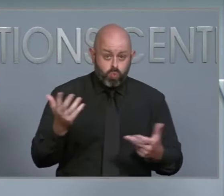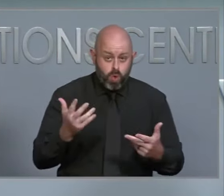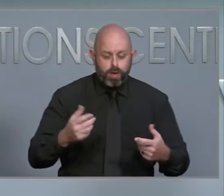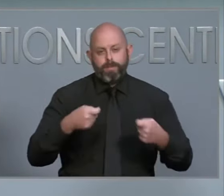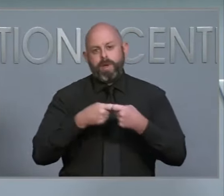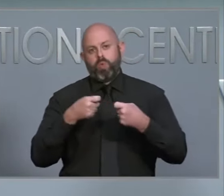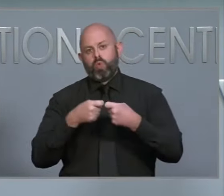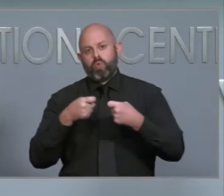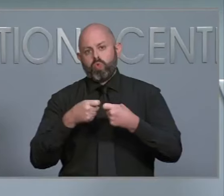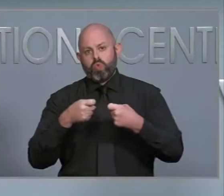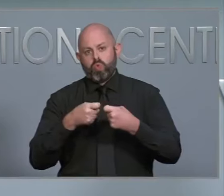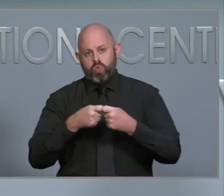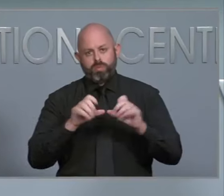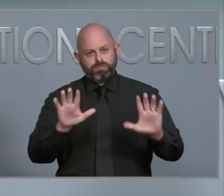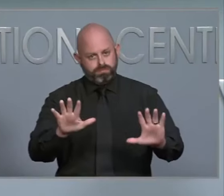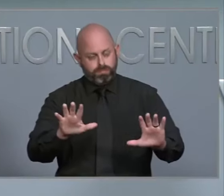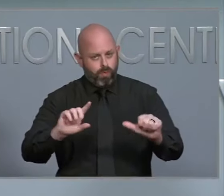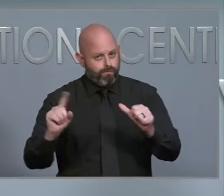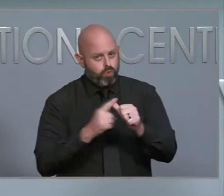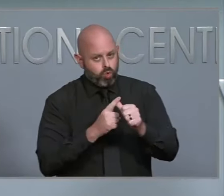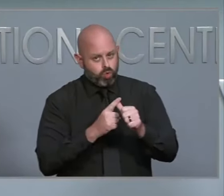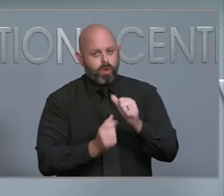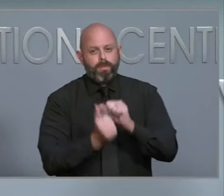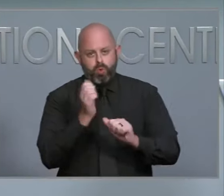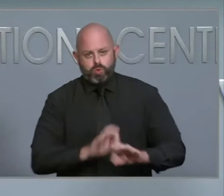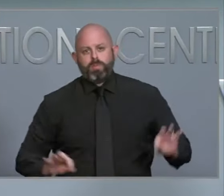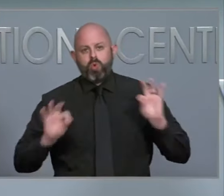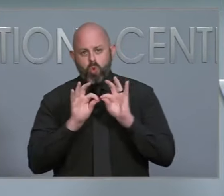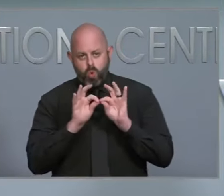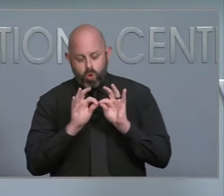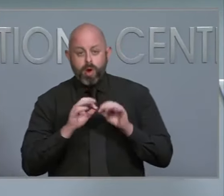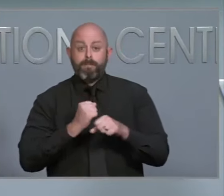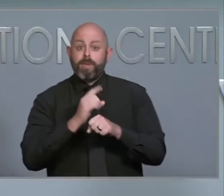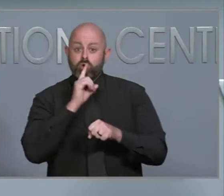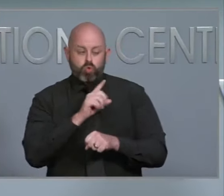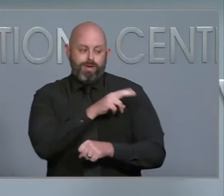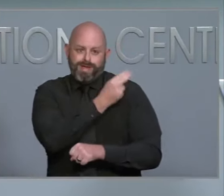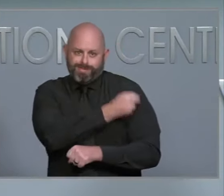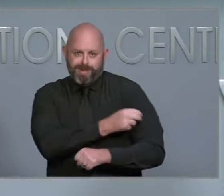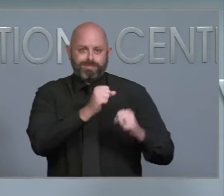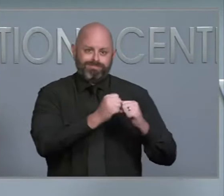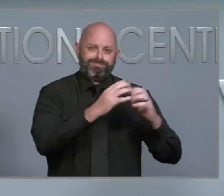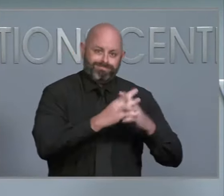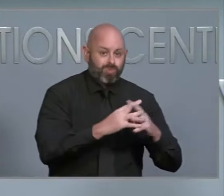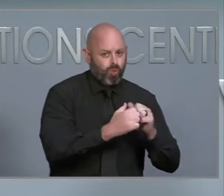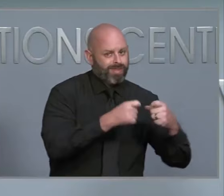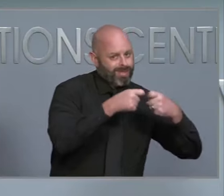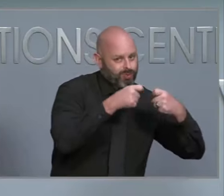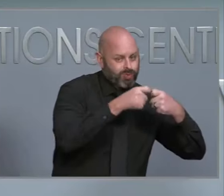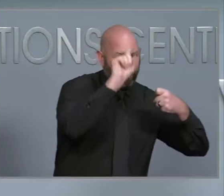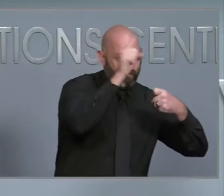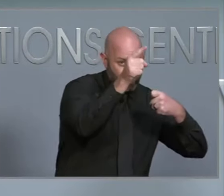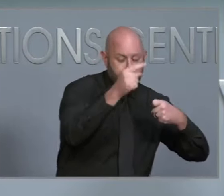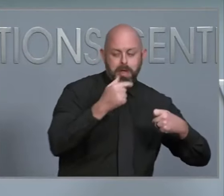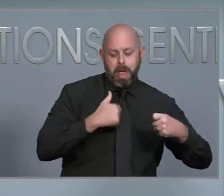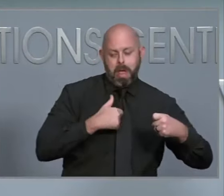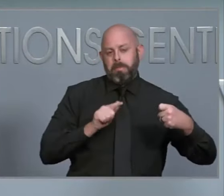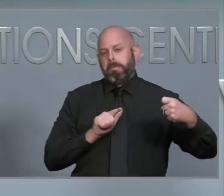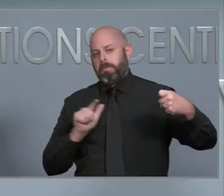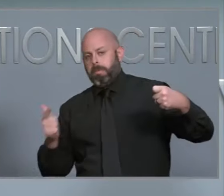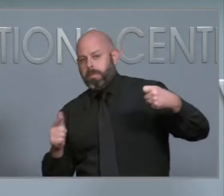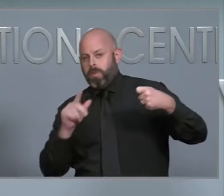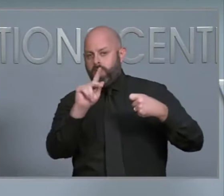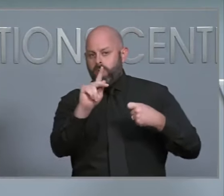they are operating. I'm going to turn the answer to that question over to Secretary Cody Kinsley, Department of Health and Human Services.